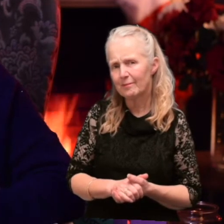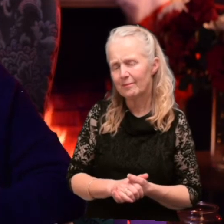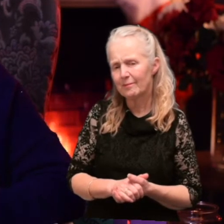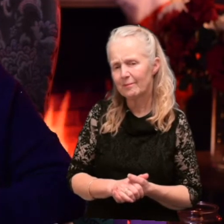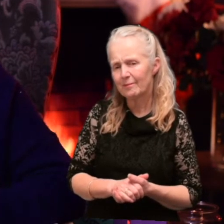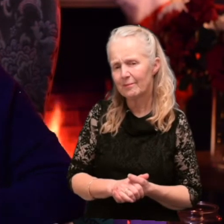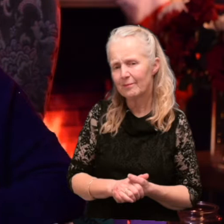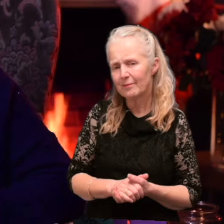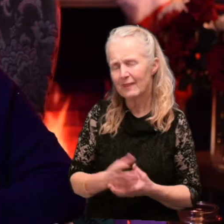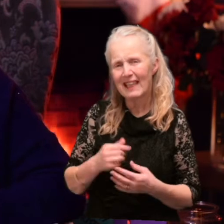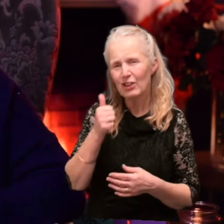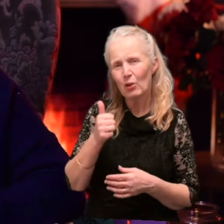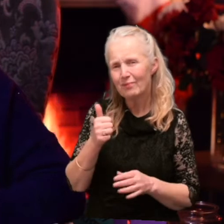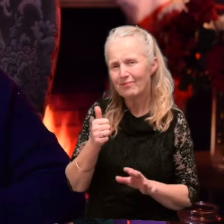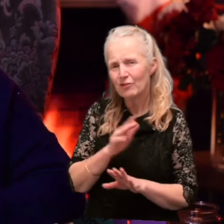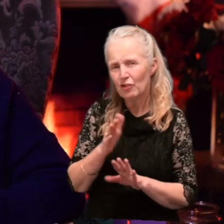I know it wasn't really his fault.